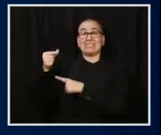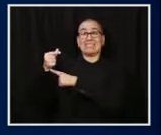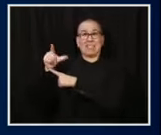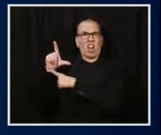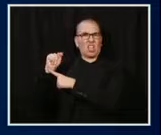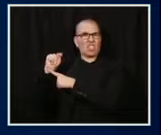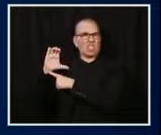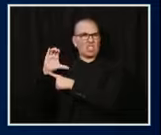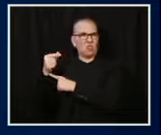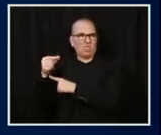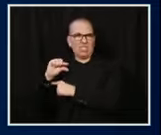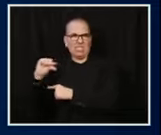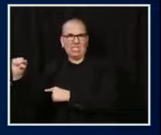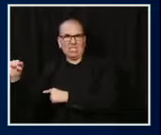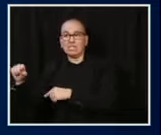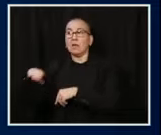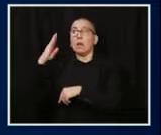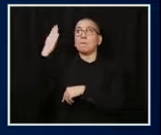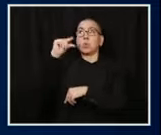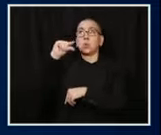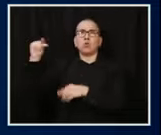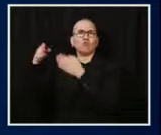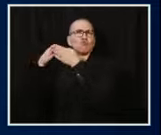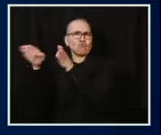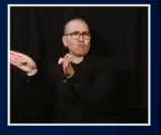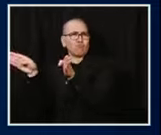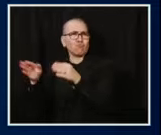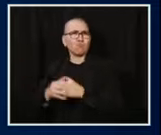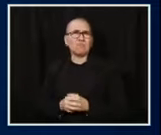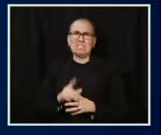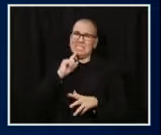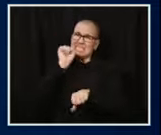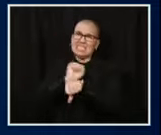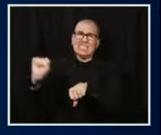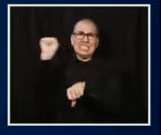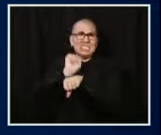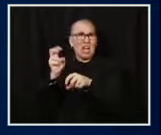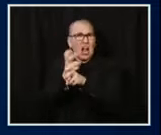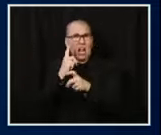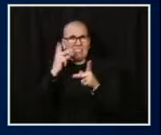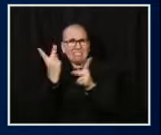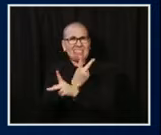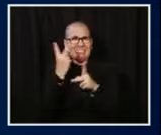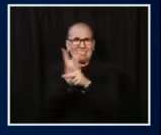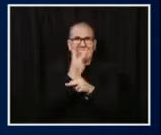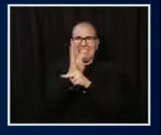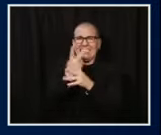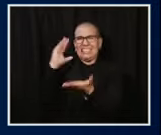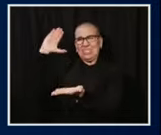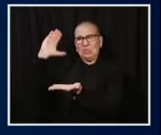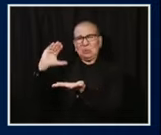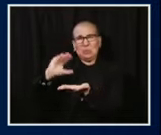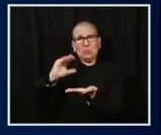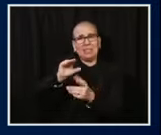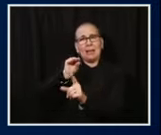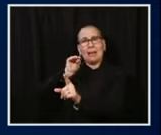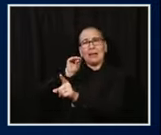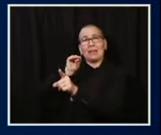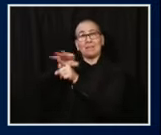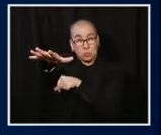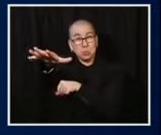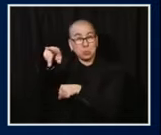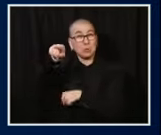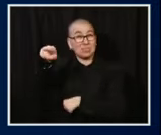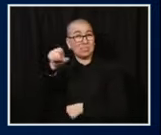from a couple of our leaders shortly to protect their residents and their staff, this prevalence in the community really threatens to